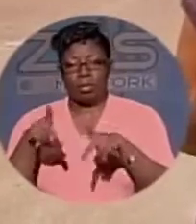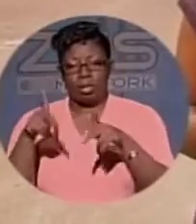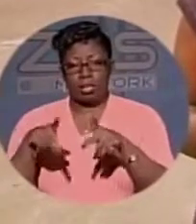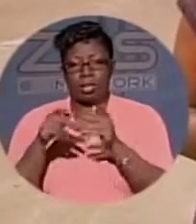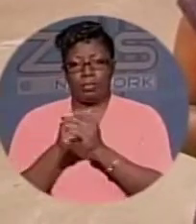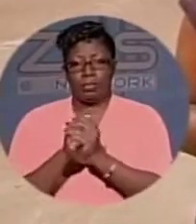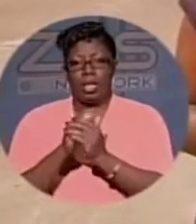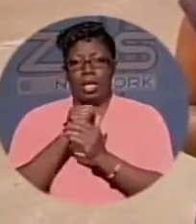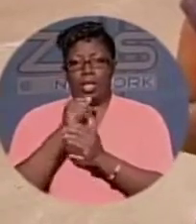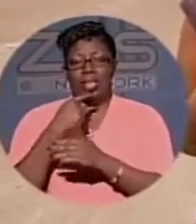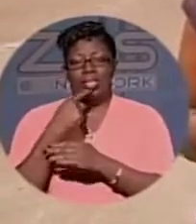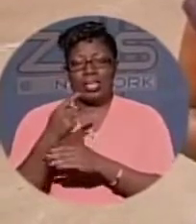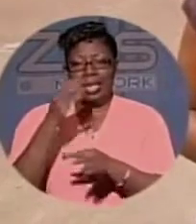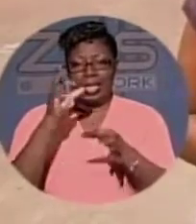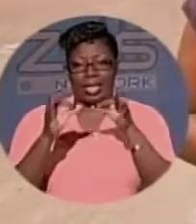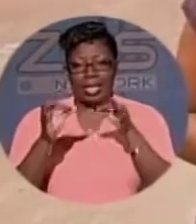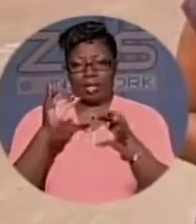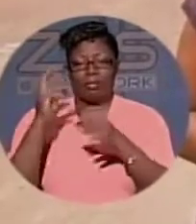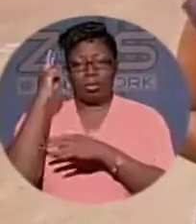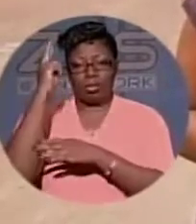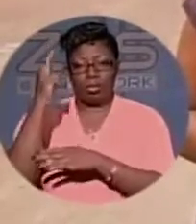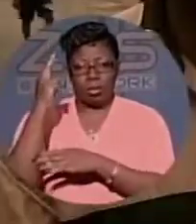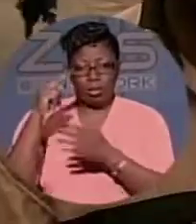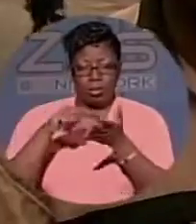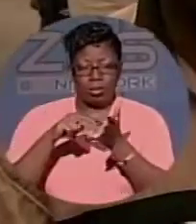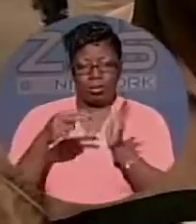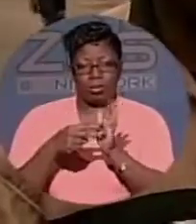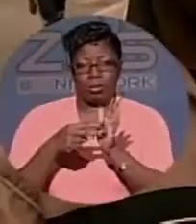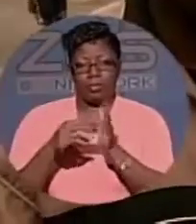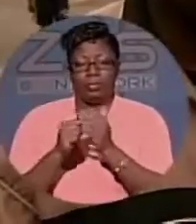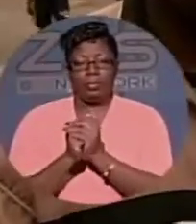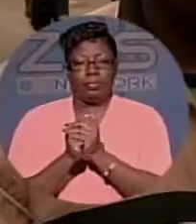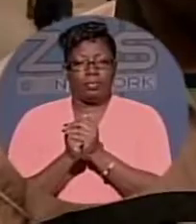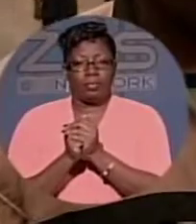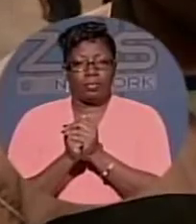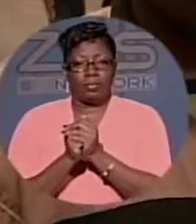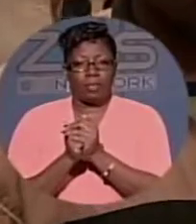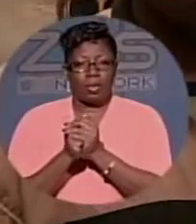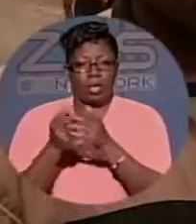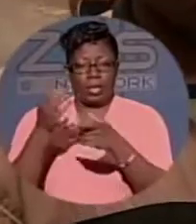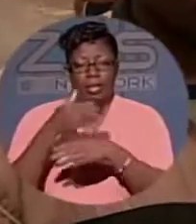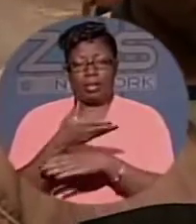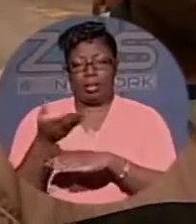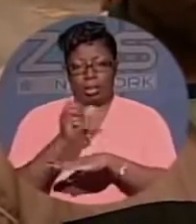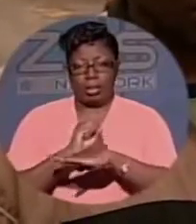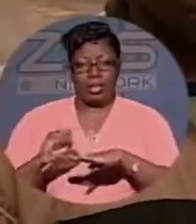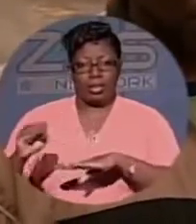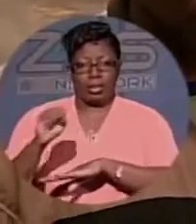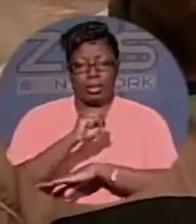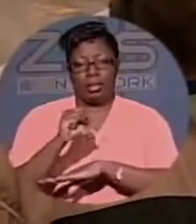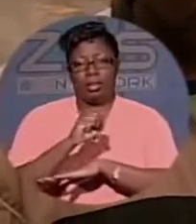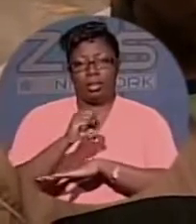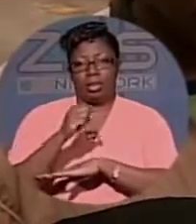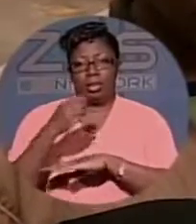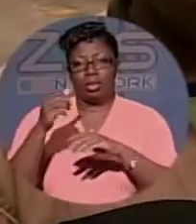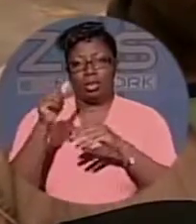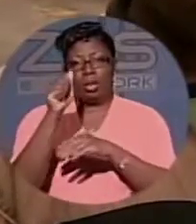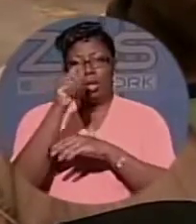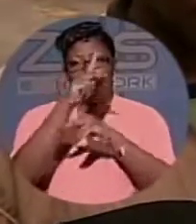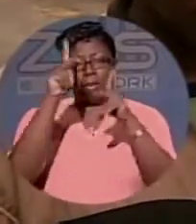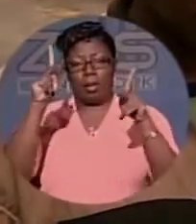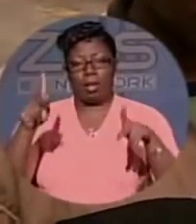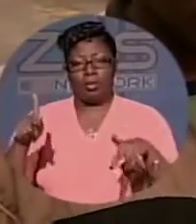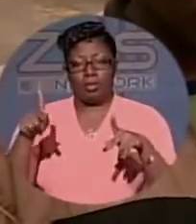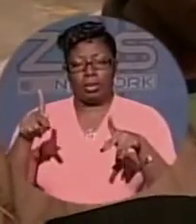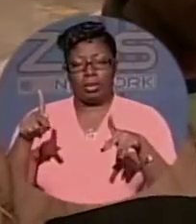Hanna could not say whether or not a motive has been determined. Arriving on the scene, they've been to an apartment complex where they